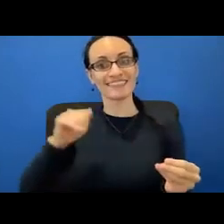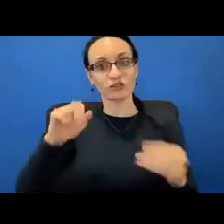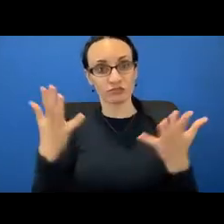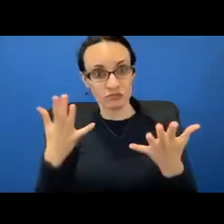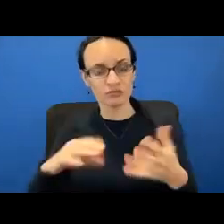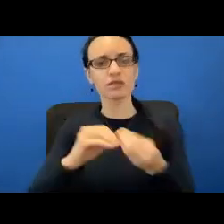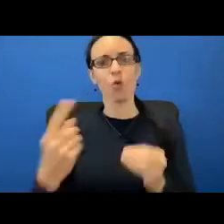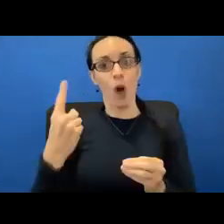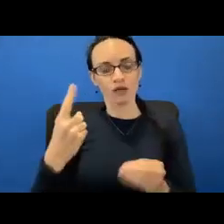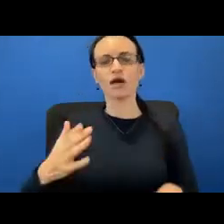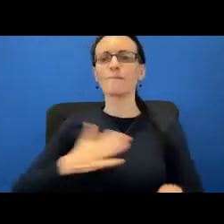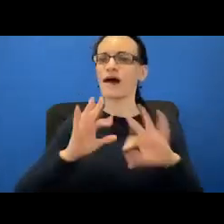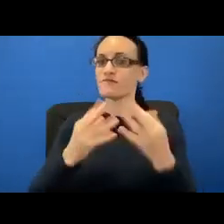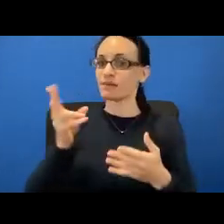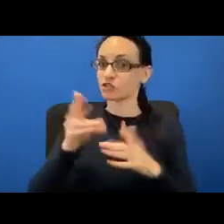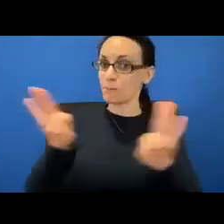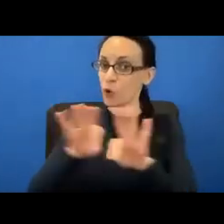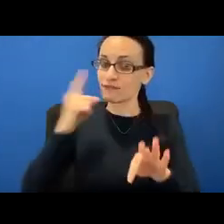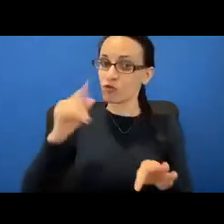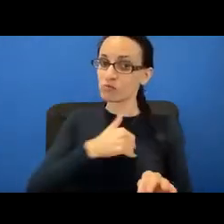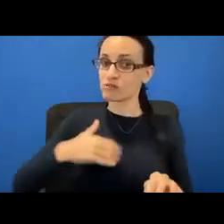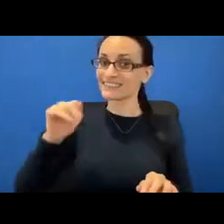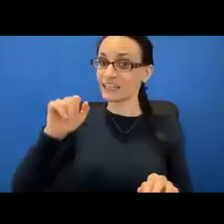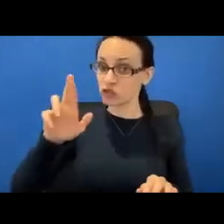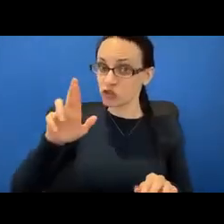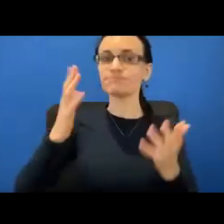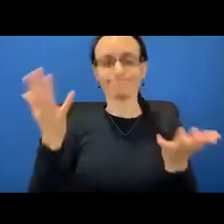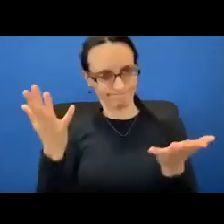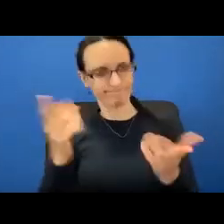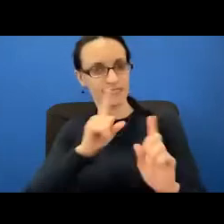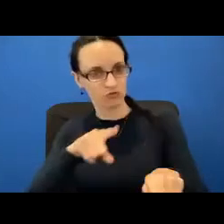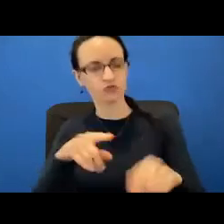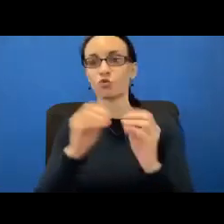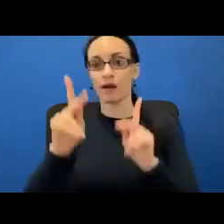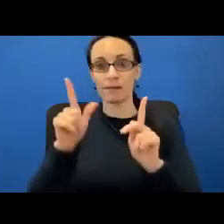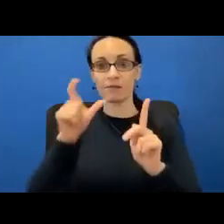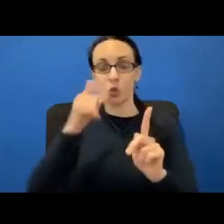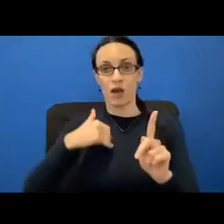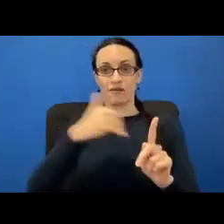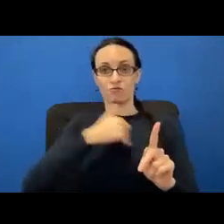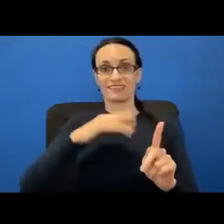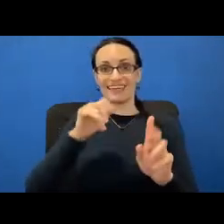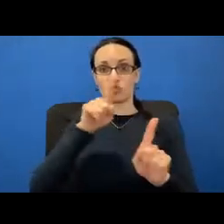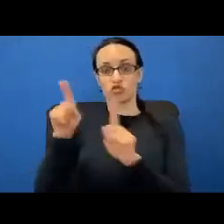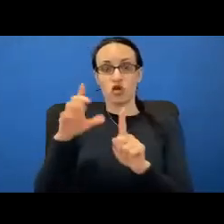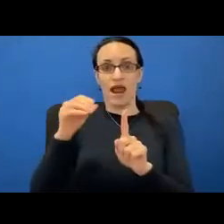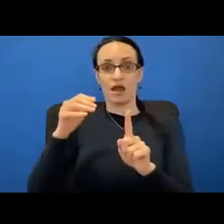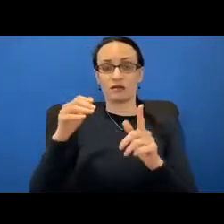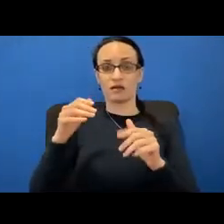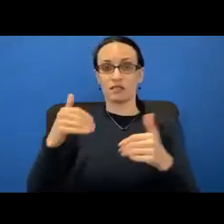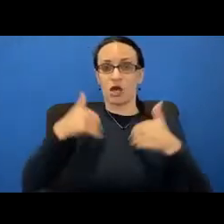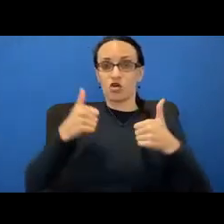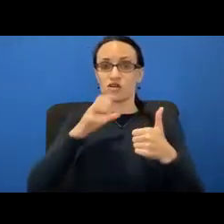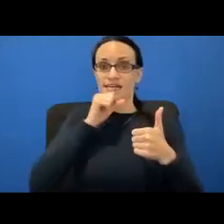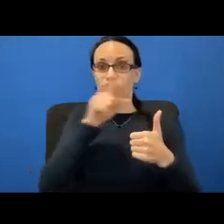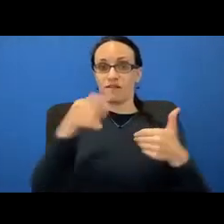does my family history matter when it comes to breast cancer? The more people in your family who've had it, the younger they were when they were diagnosed, and the